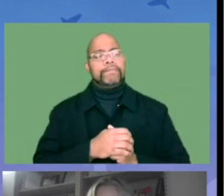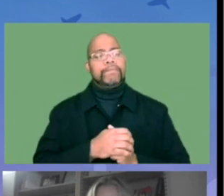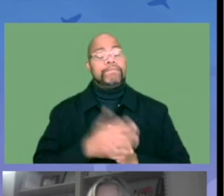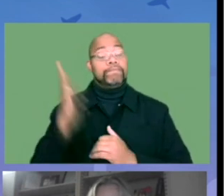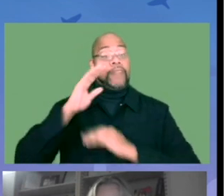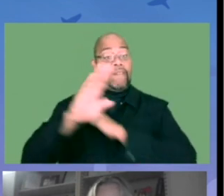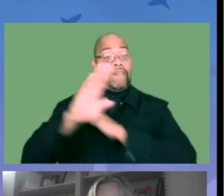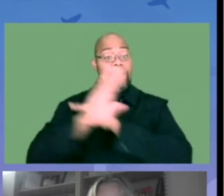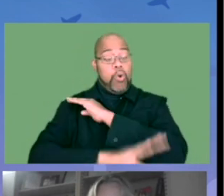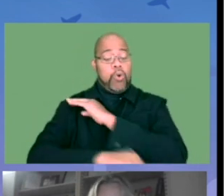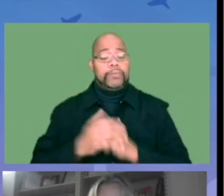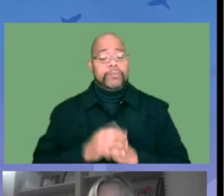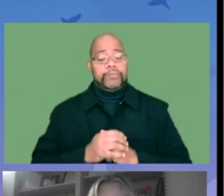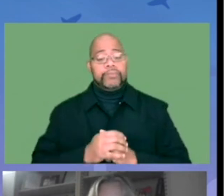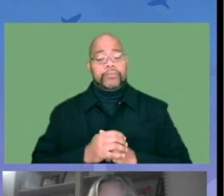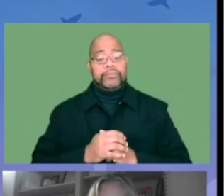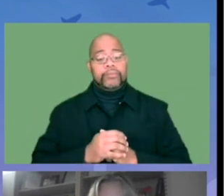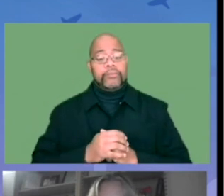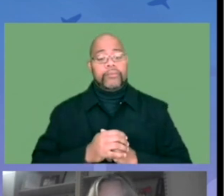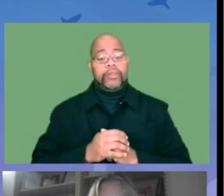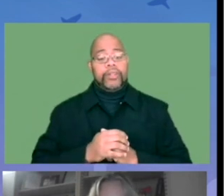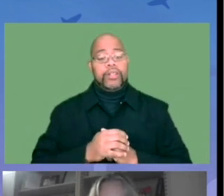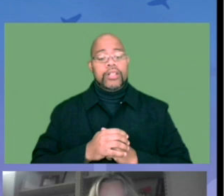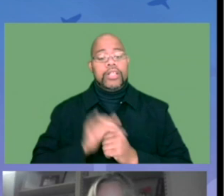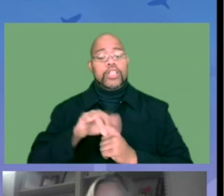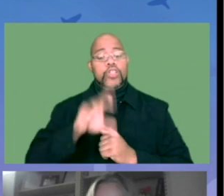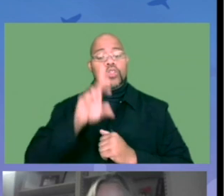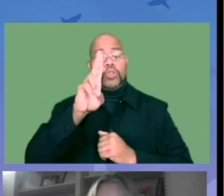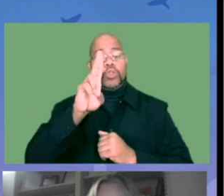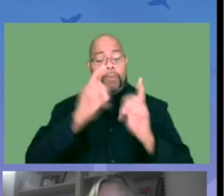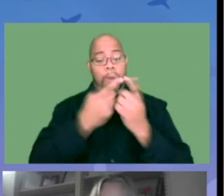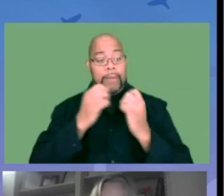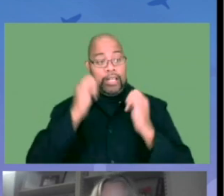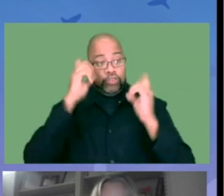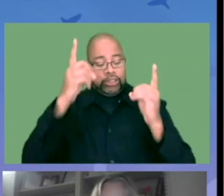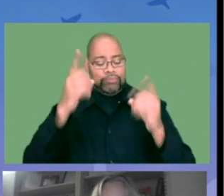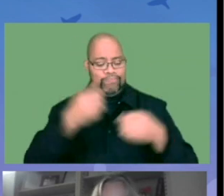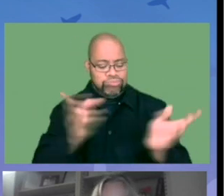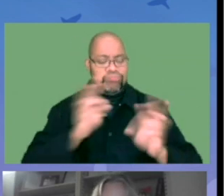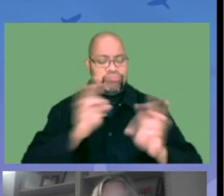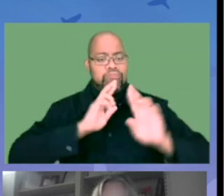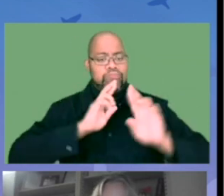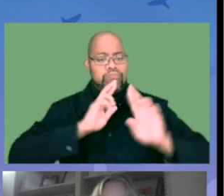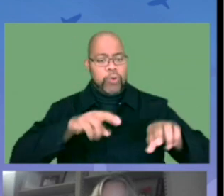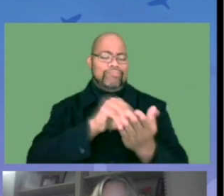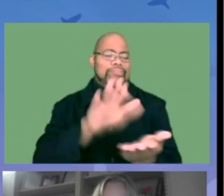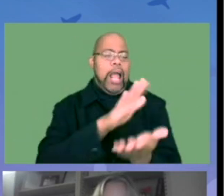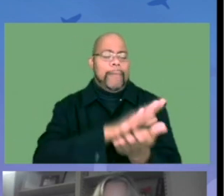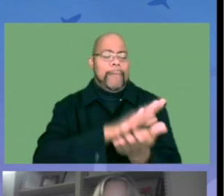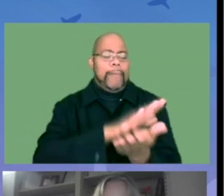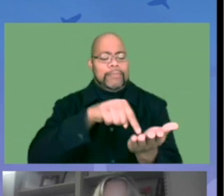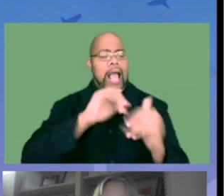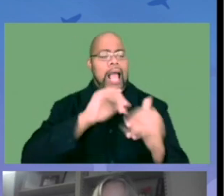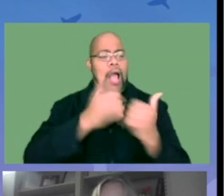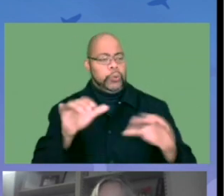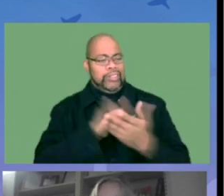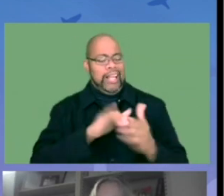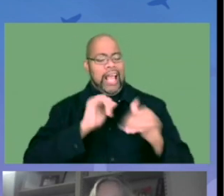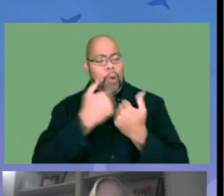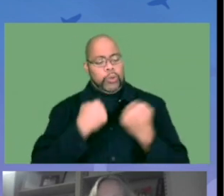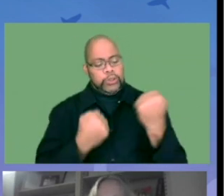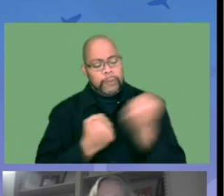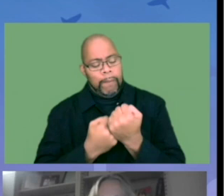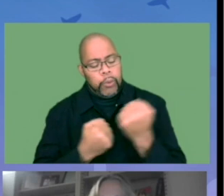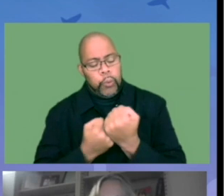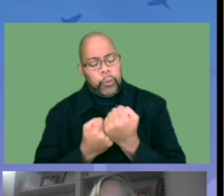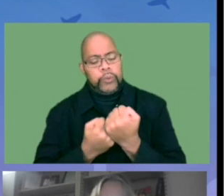back in the fall, the U.S. Department of Ed put out a report or a document on how